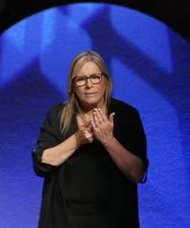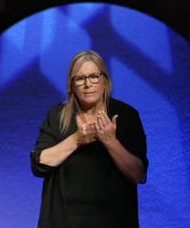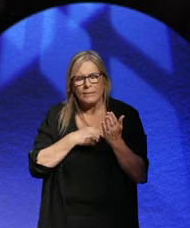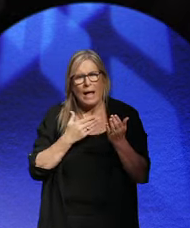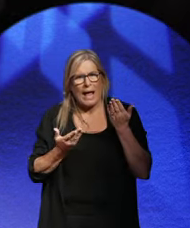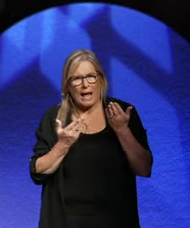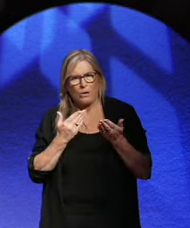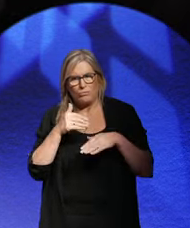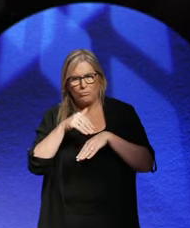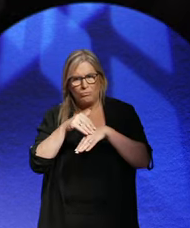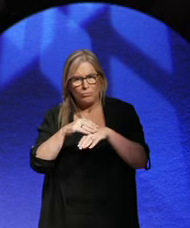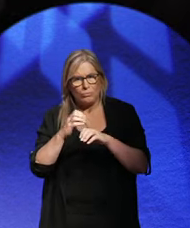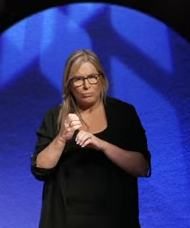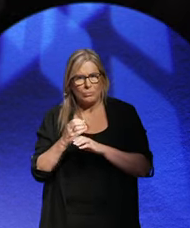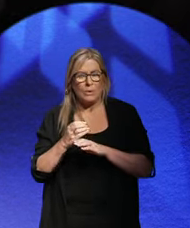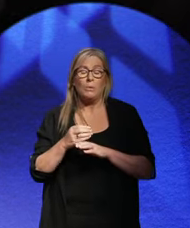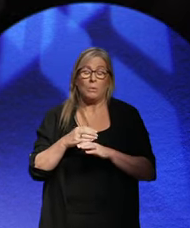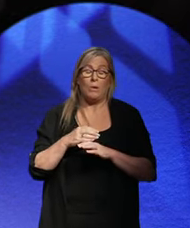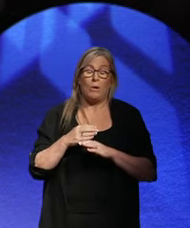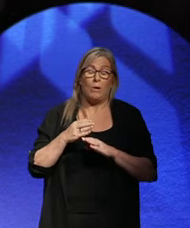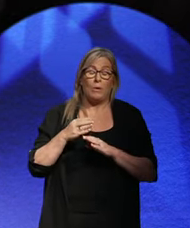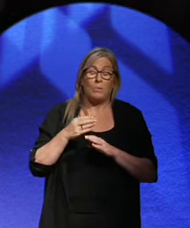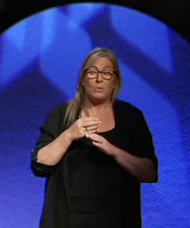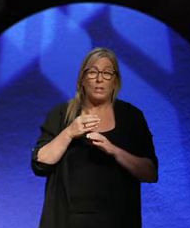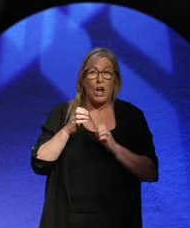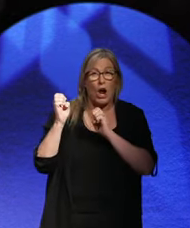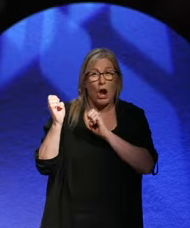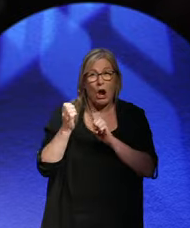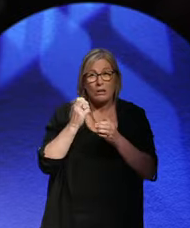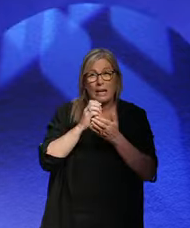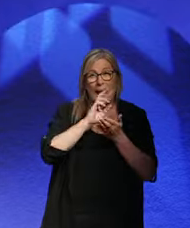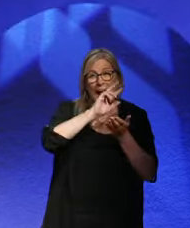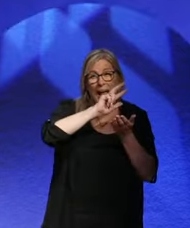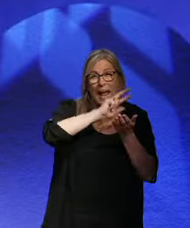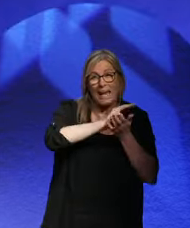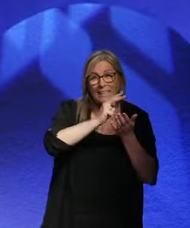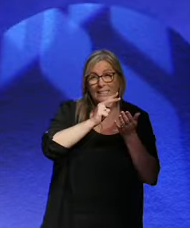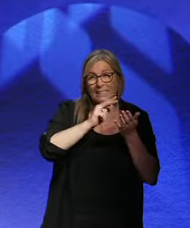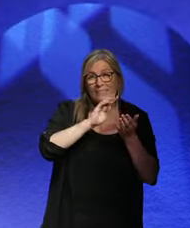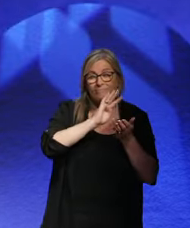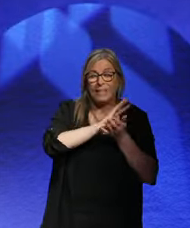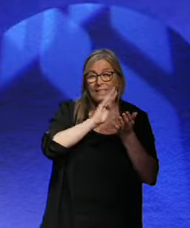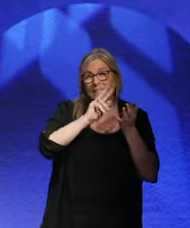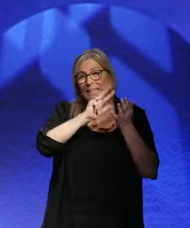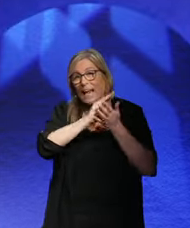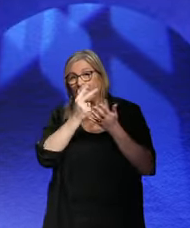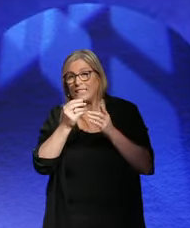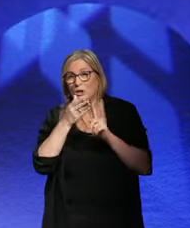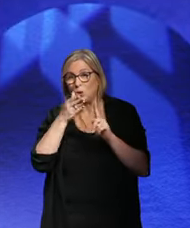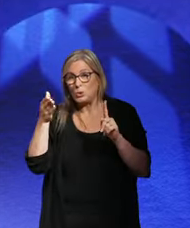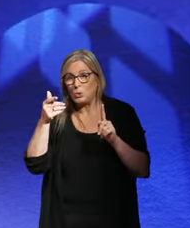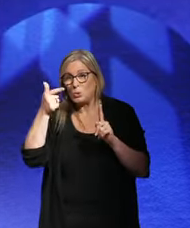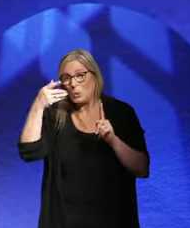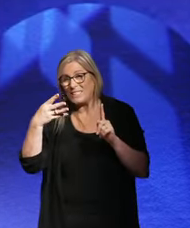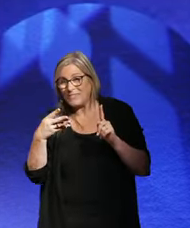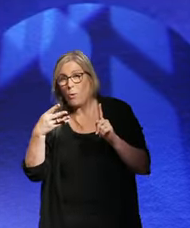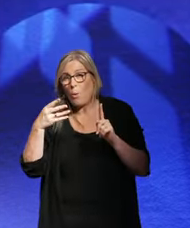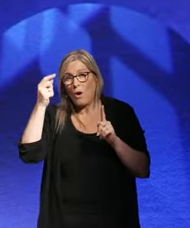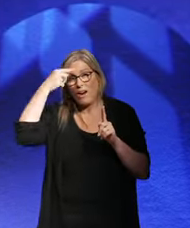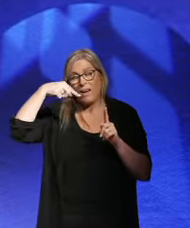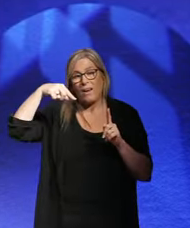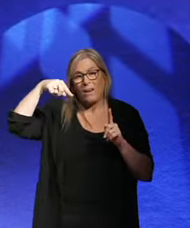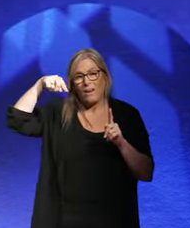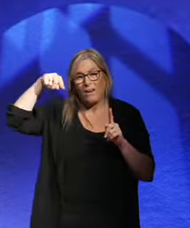period? Well, in the early period, the early period of Weimar from 18 to 24, it's kind of tumultuous. So much is going on